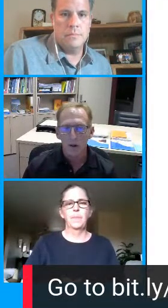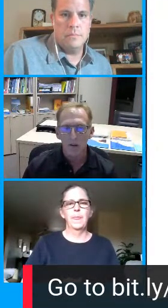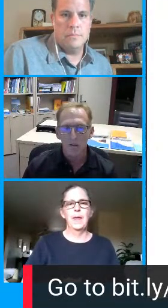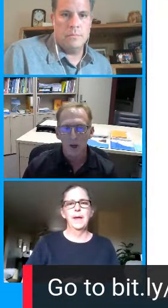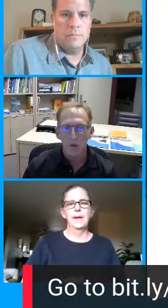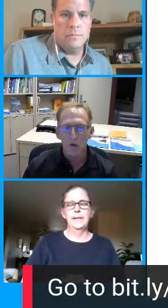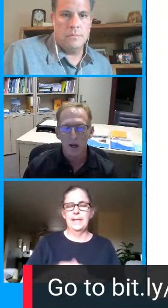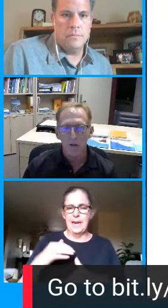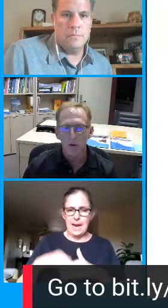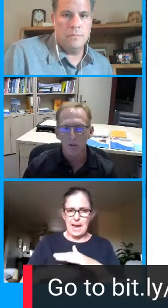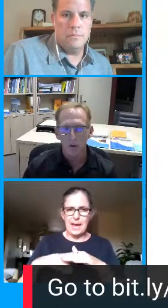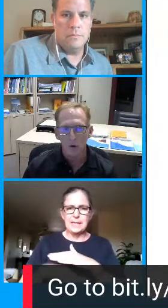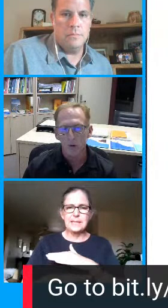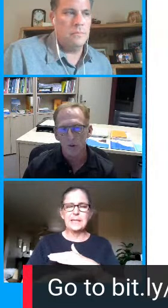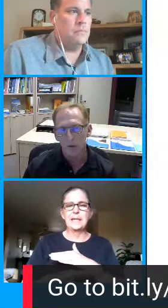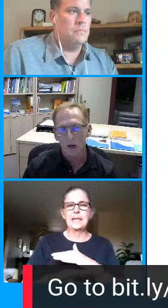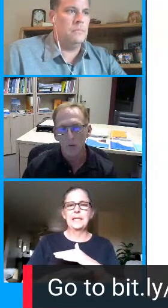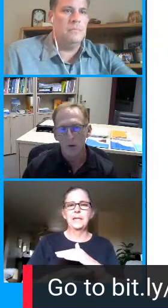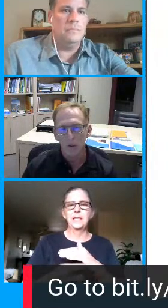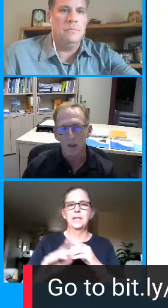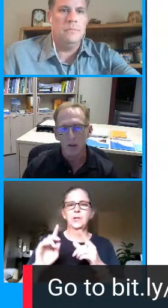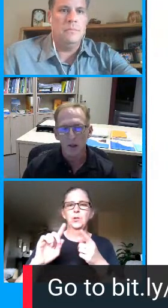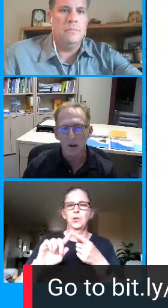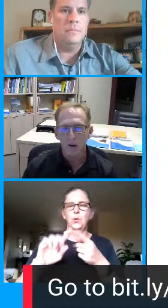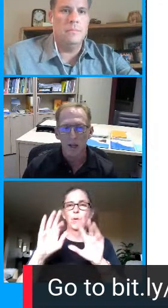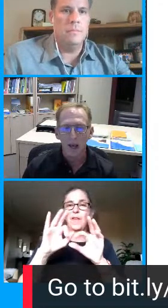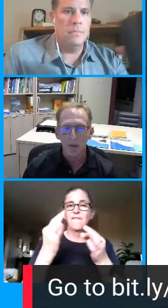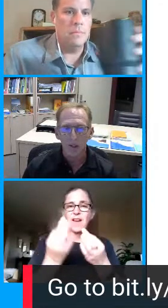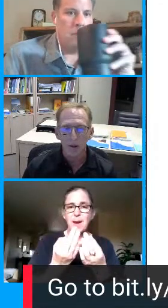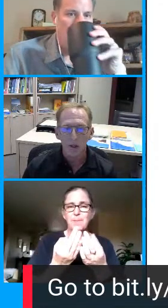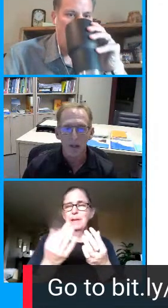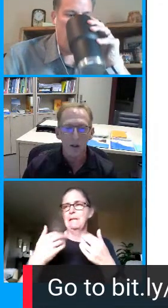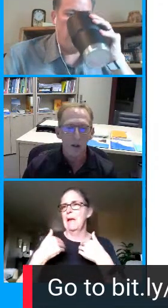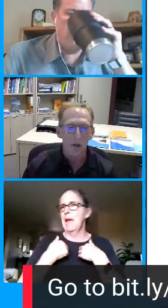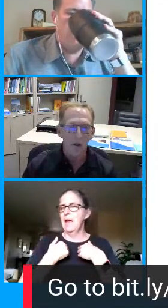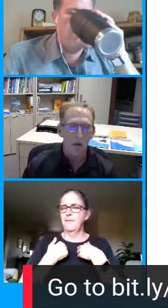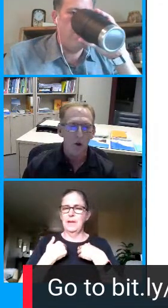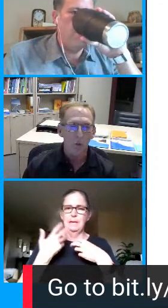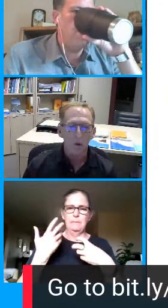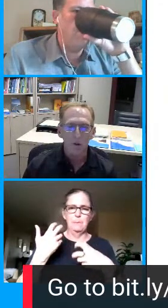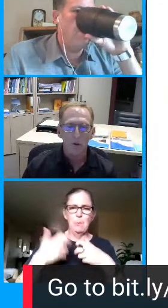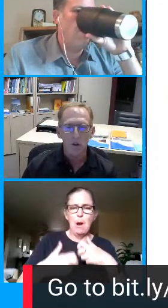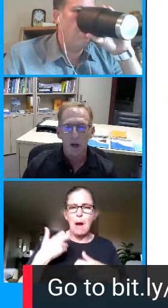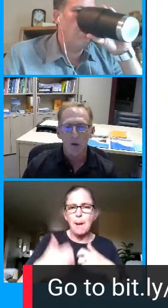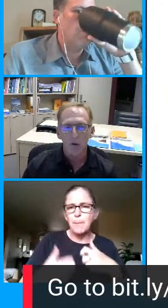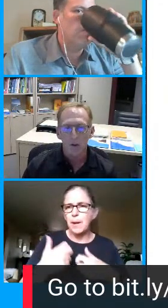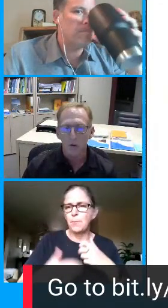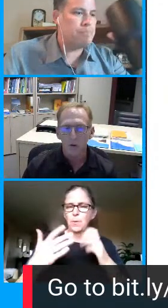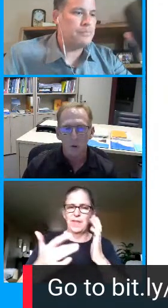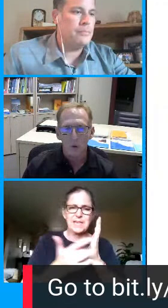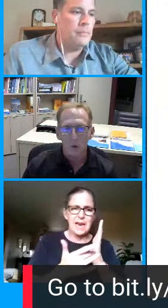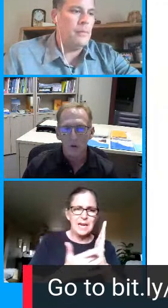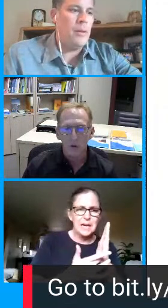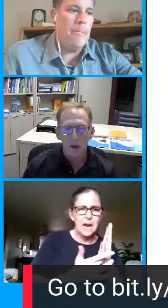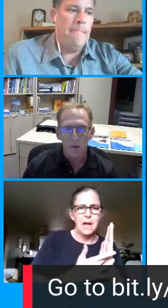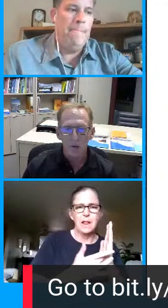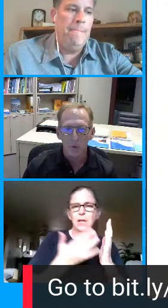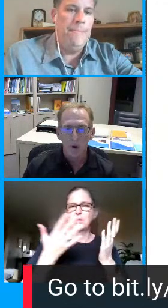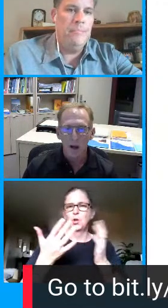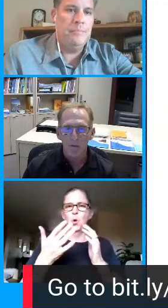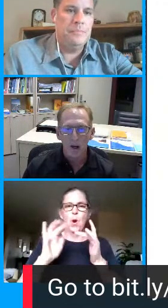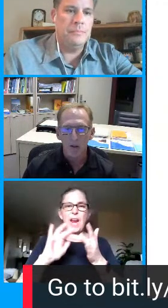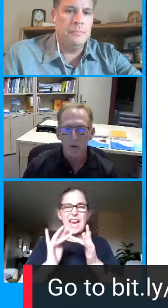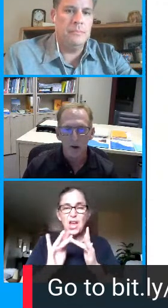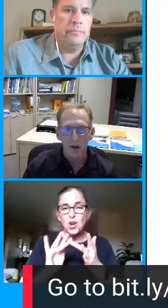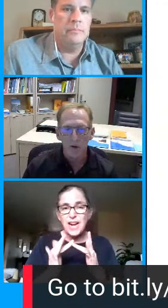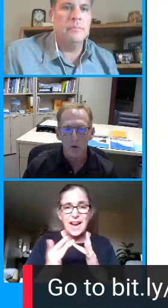to internet if families are having difficulty with the internet or not having internet you know please reach out to your school we do have